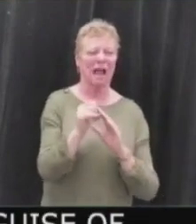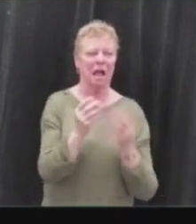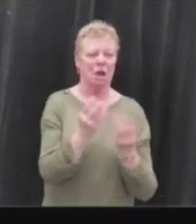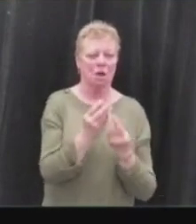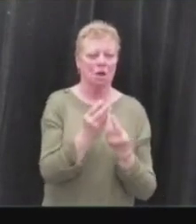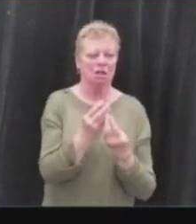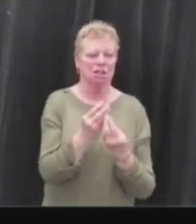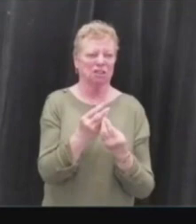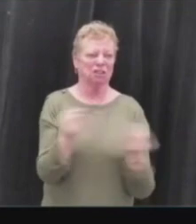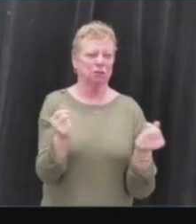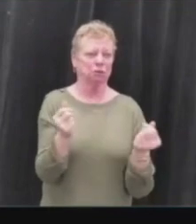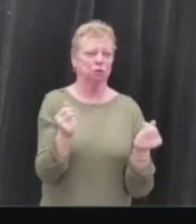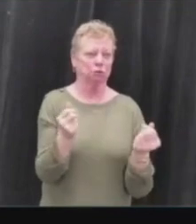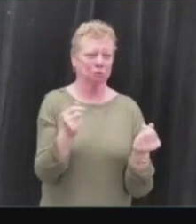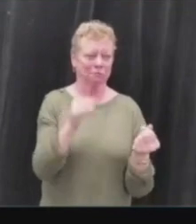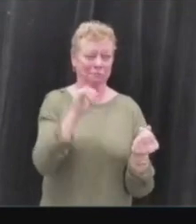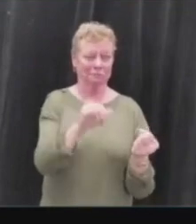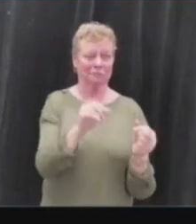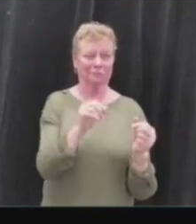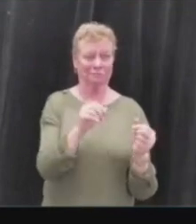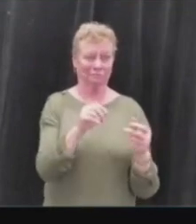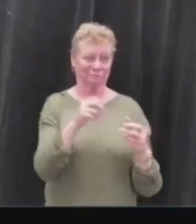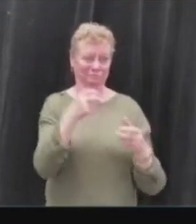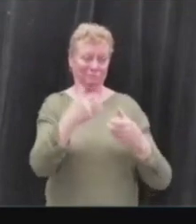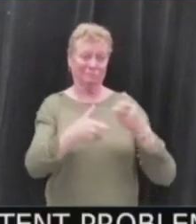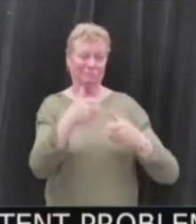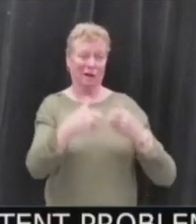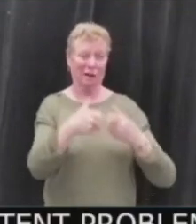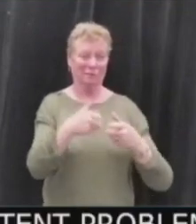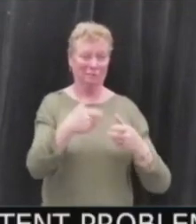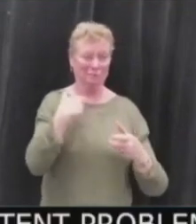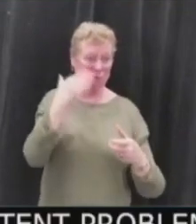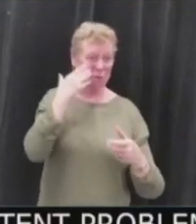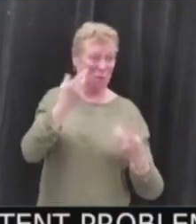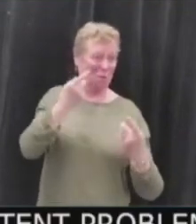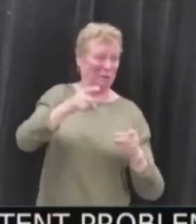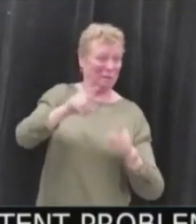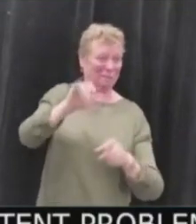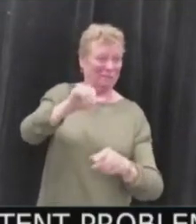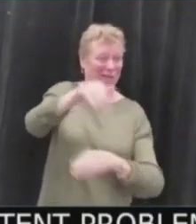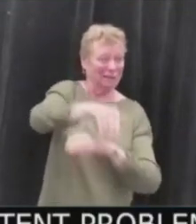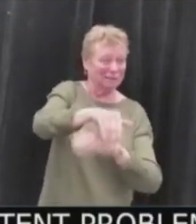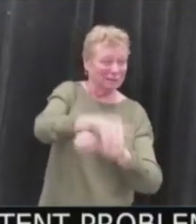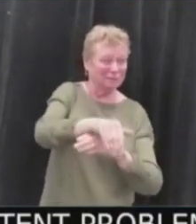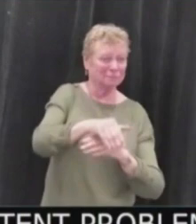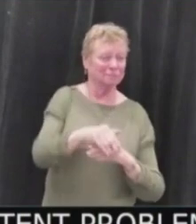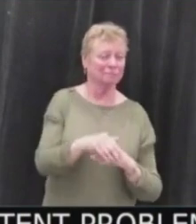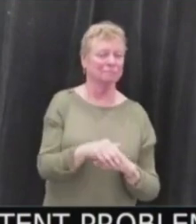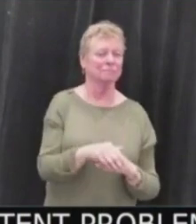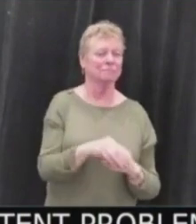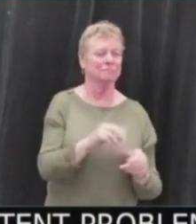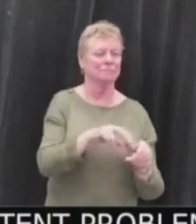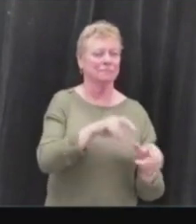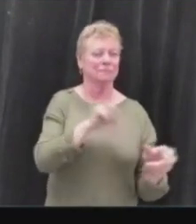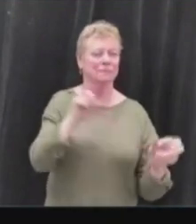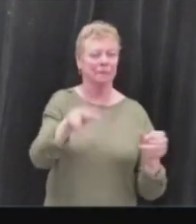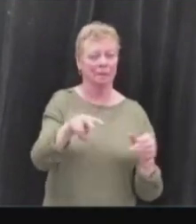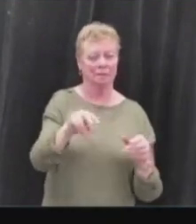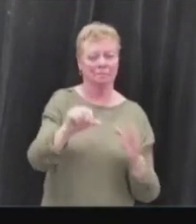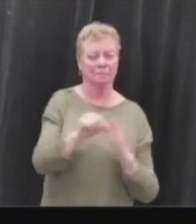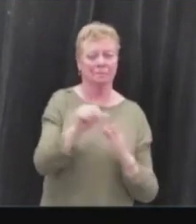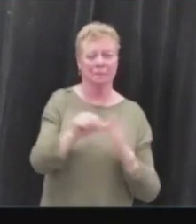really what's a non-existent problem, given what we know was going on that night. And I'll jump ahead to page 12,